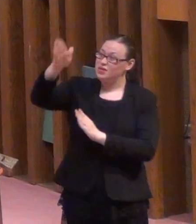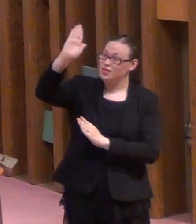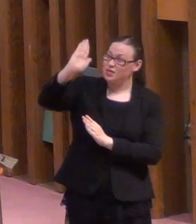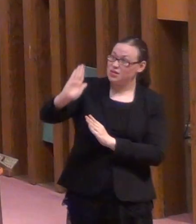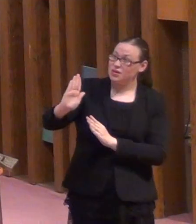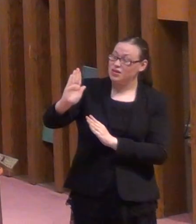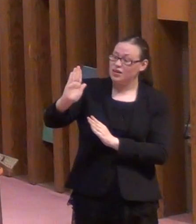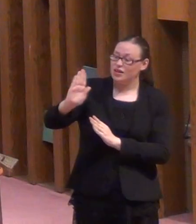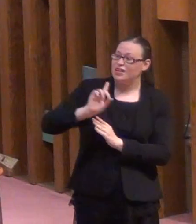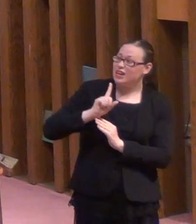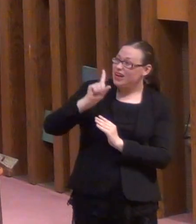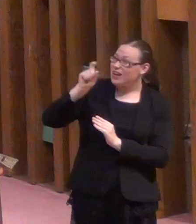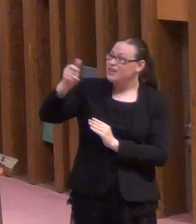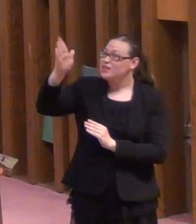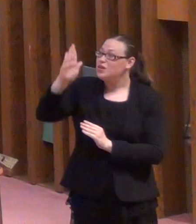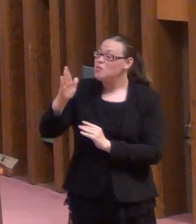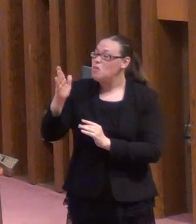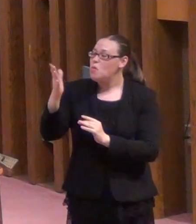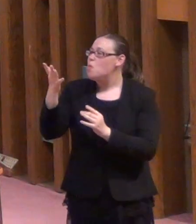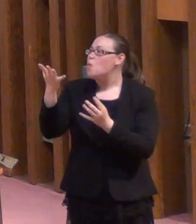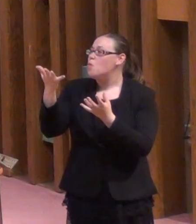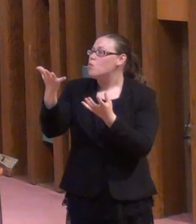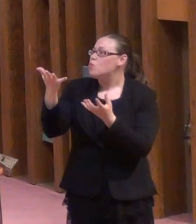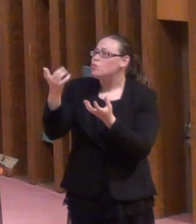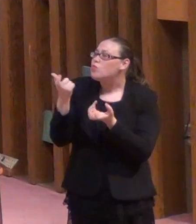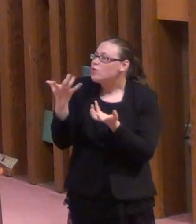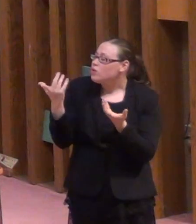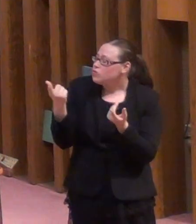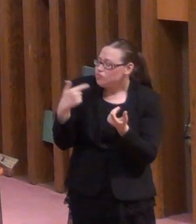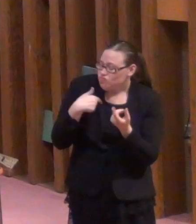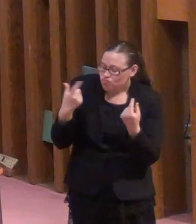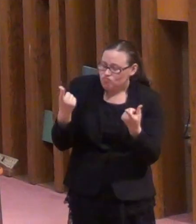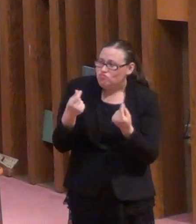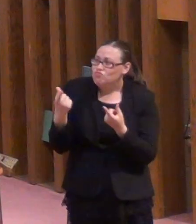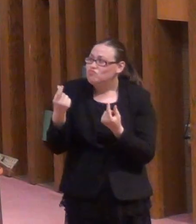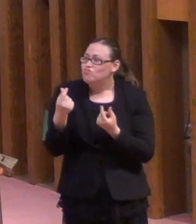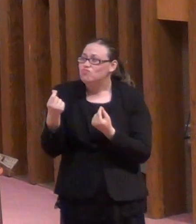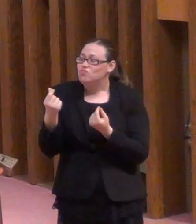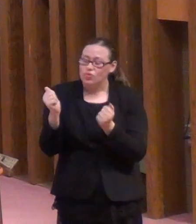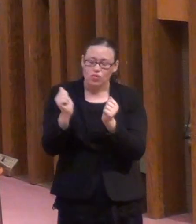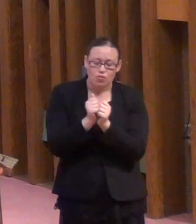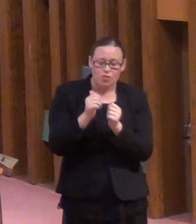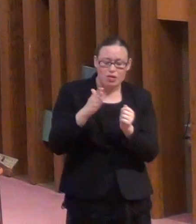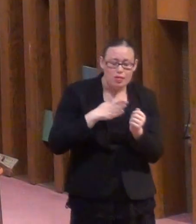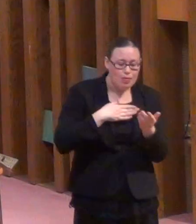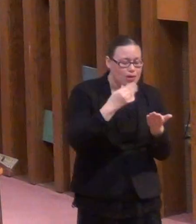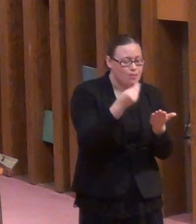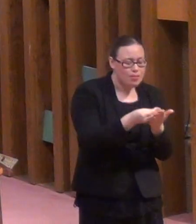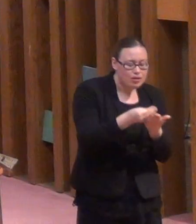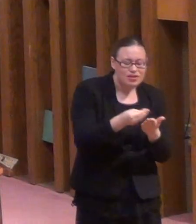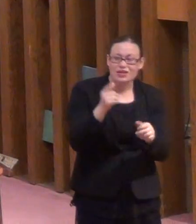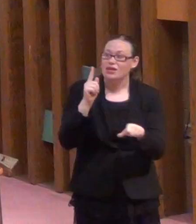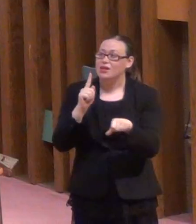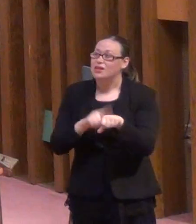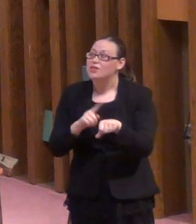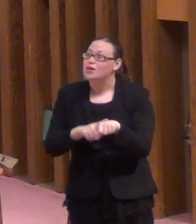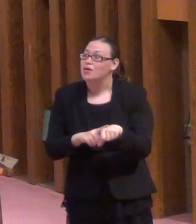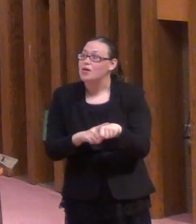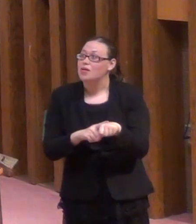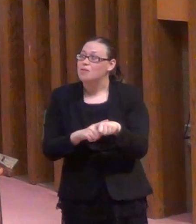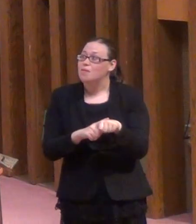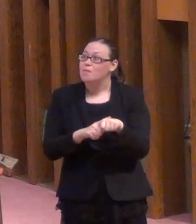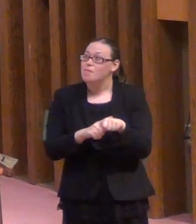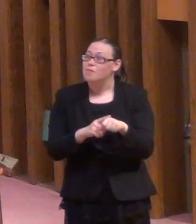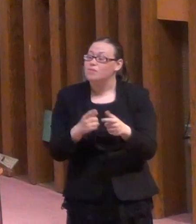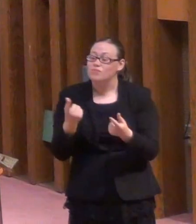Saying, God, what do you want me to do with today? What do you want me to do with what's in my pocket or at my address?